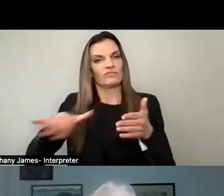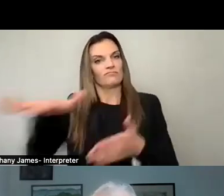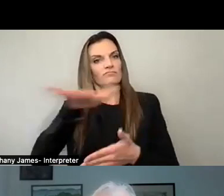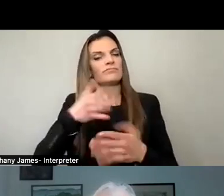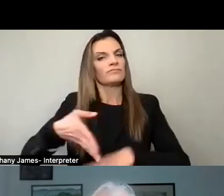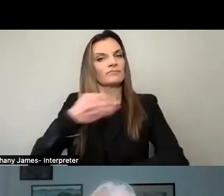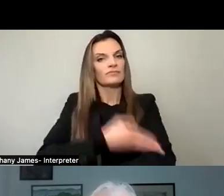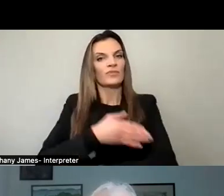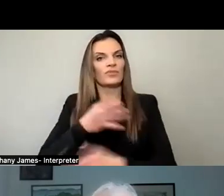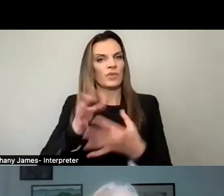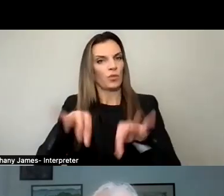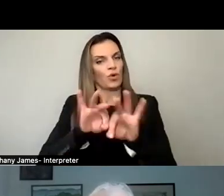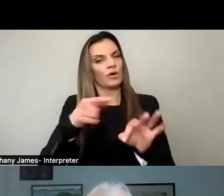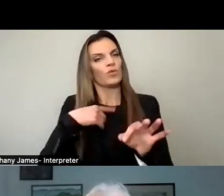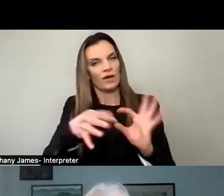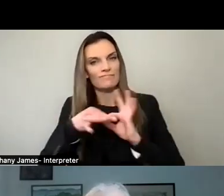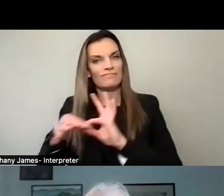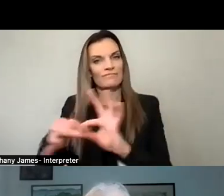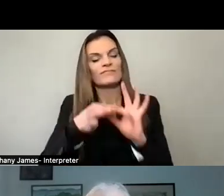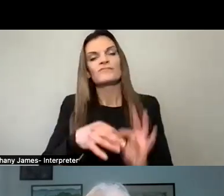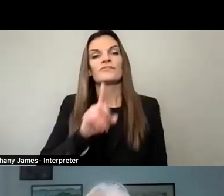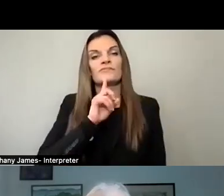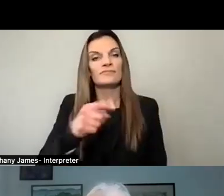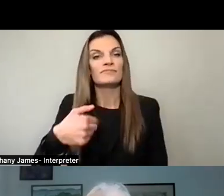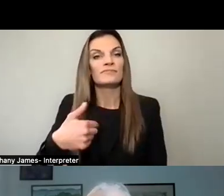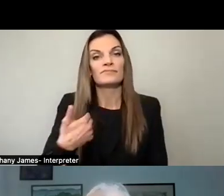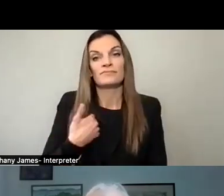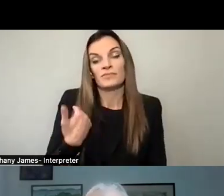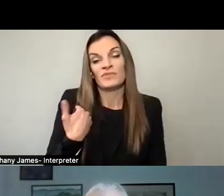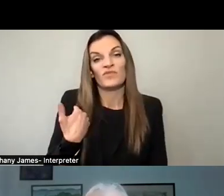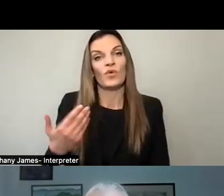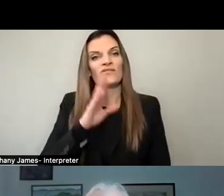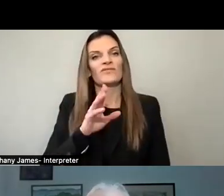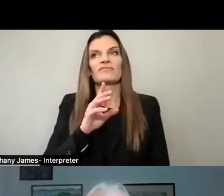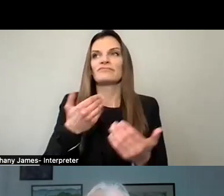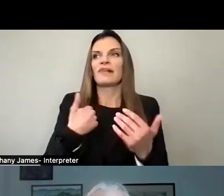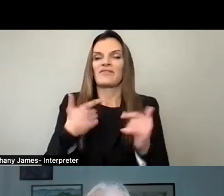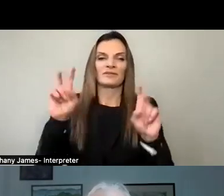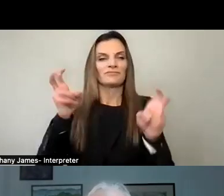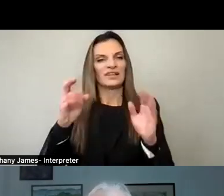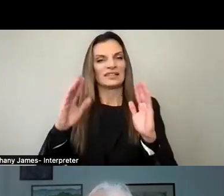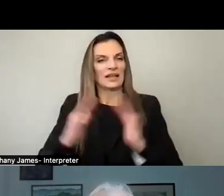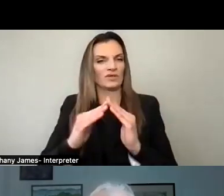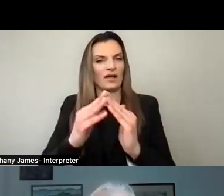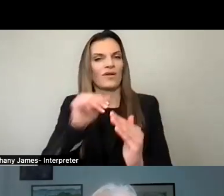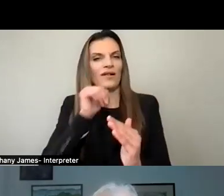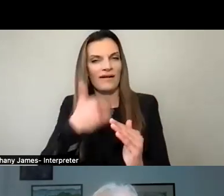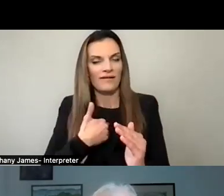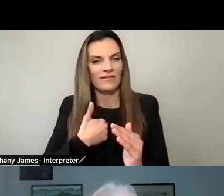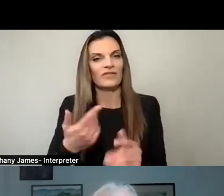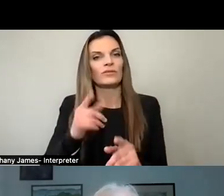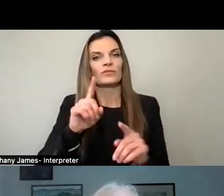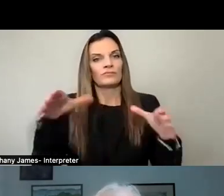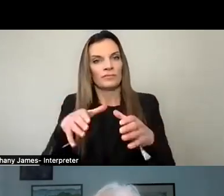as one village. We've never really had a downtown in the sense of one place where everybody in the village could come